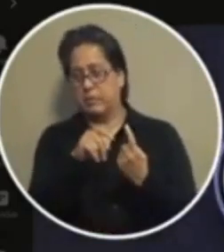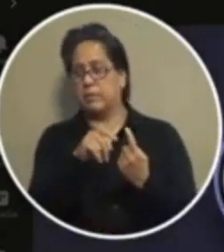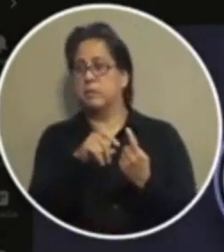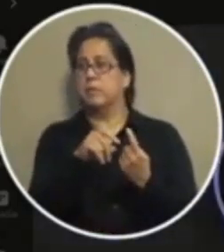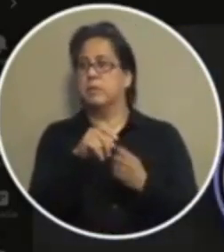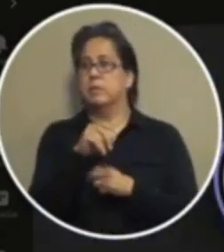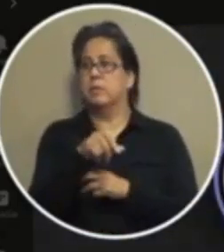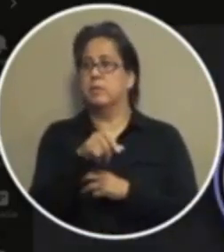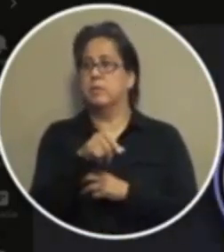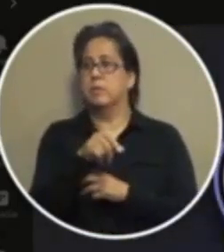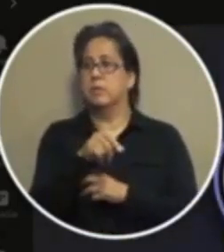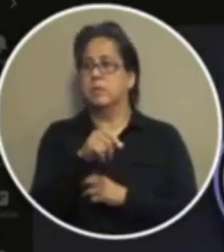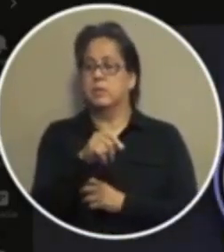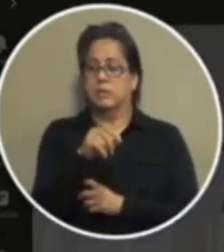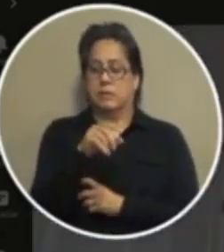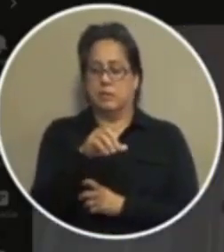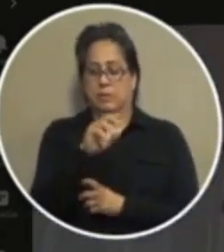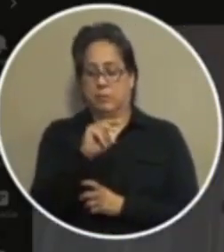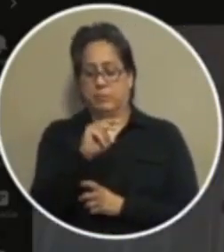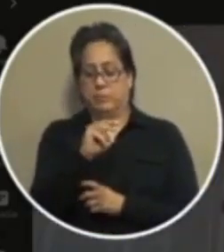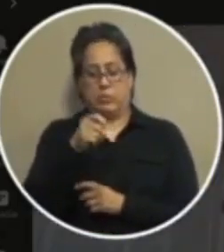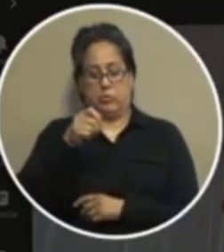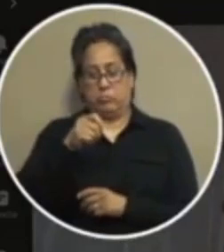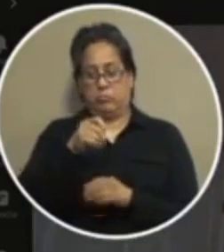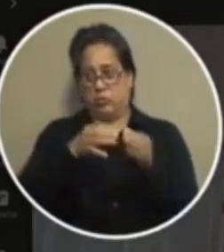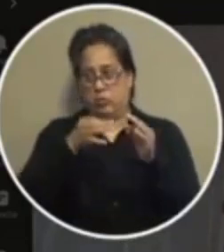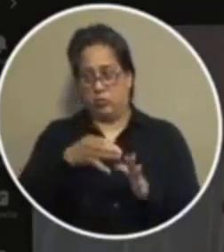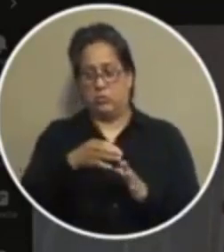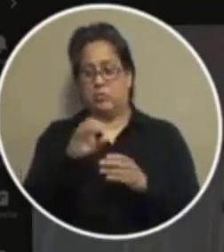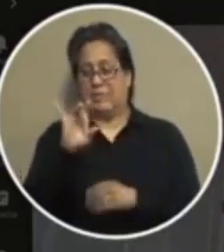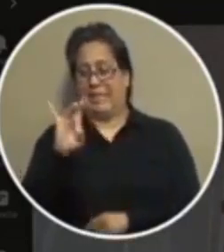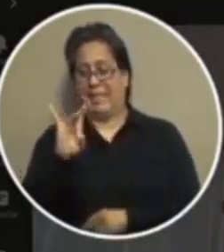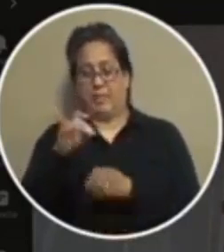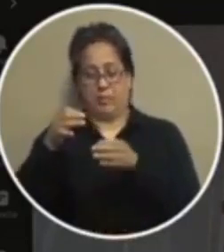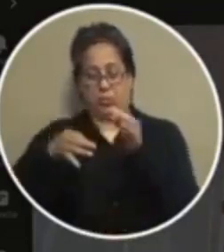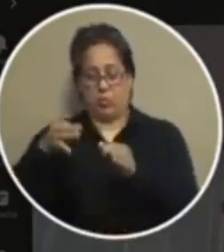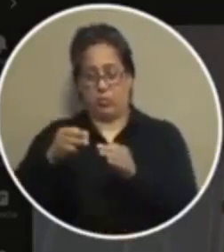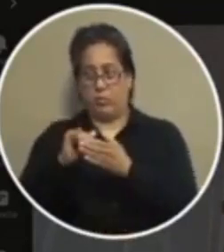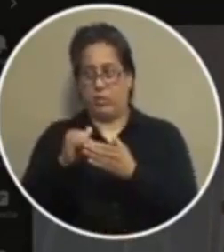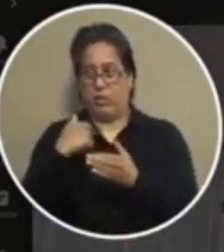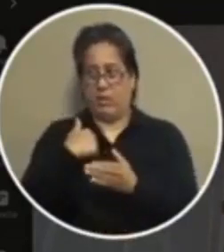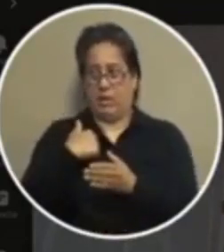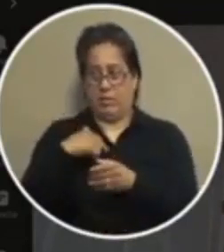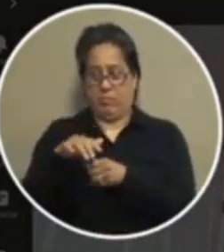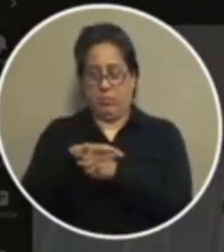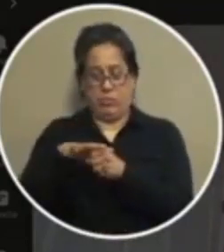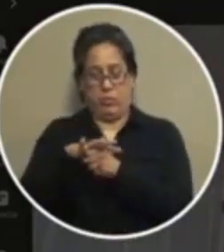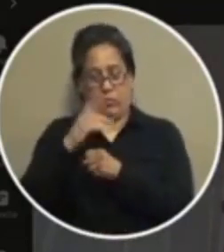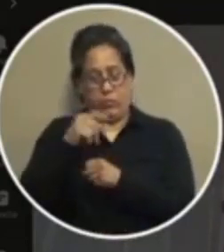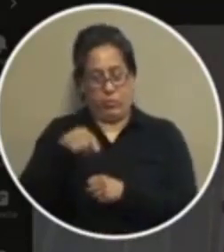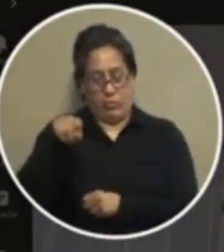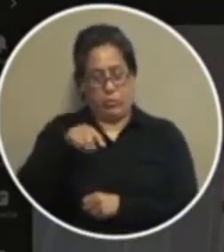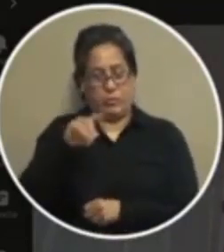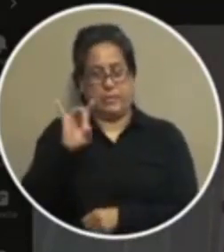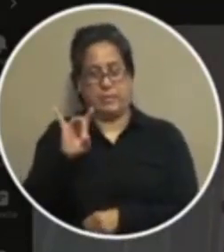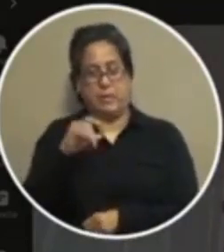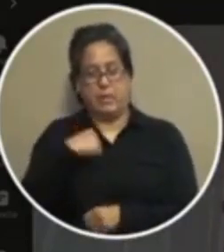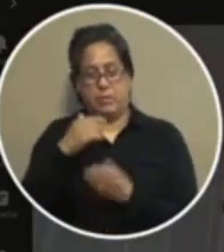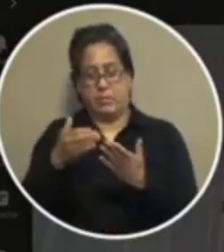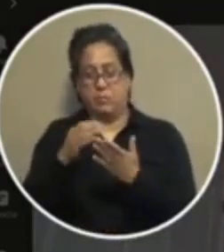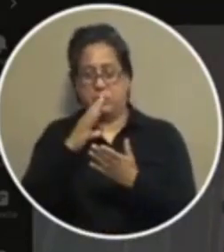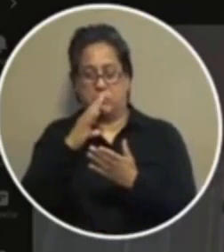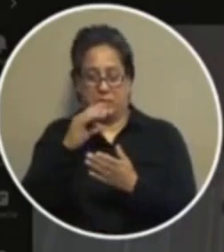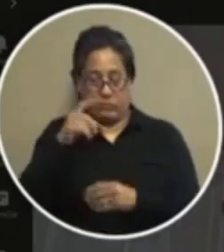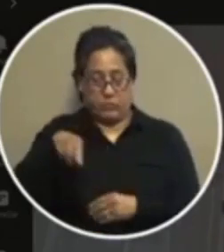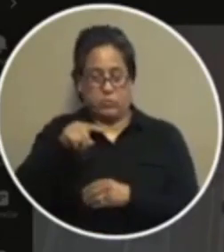county courts that handle criminal cases there's eight county courts that handle criminal cases i'm the local presiding judge for those county courts so i'm here to speak on